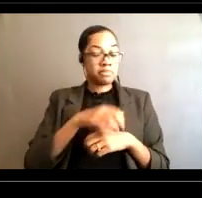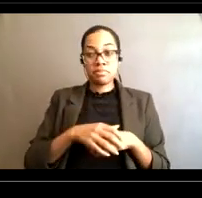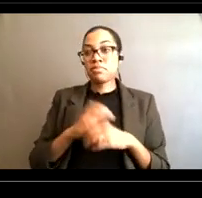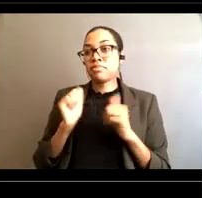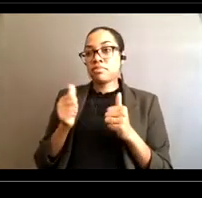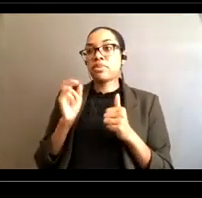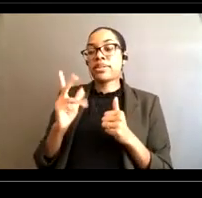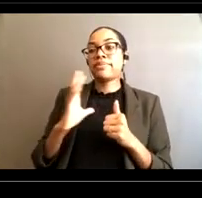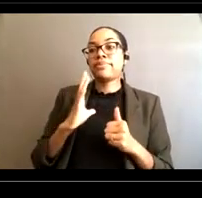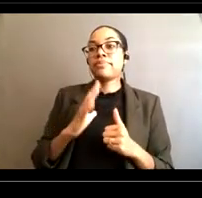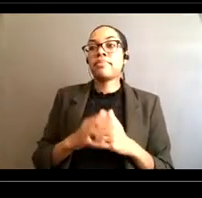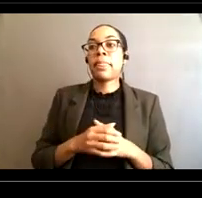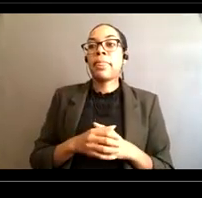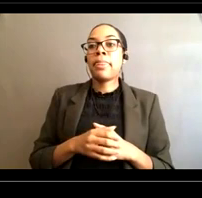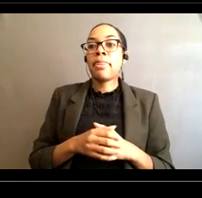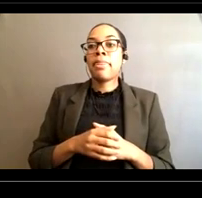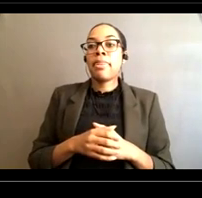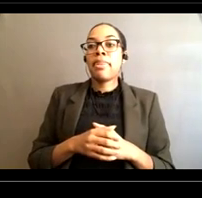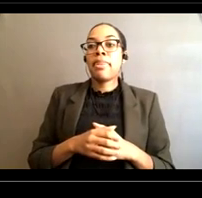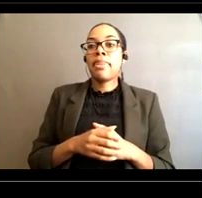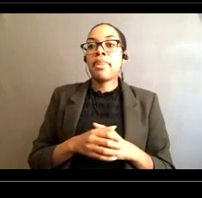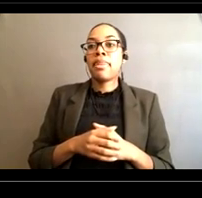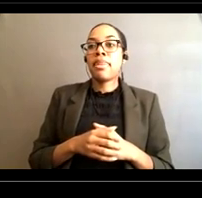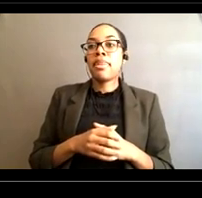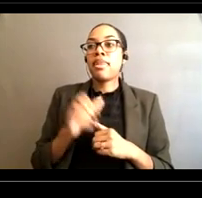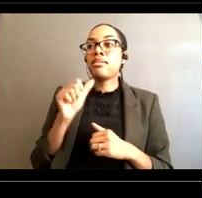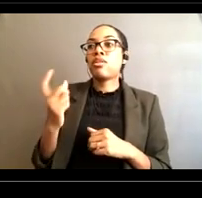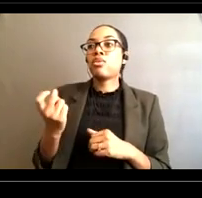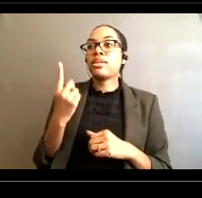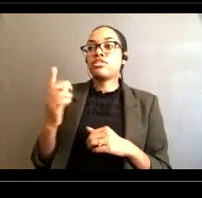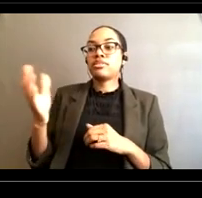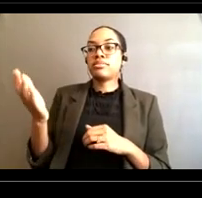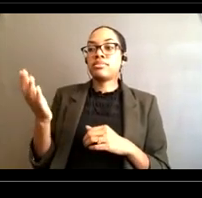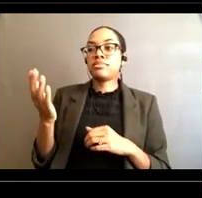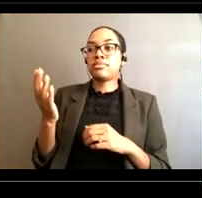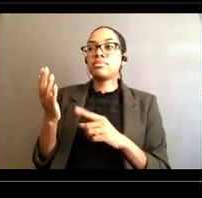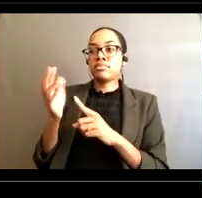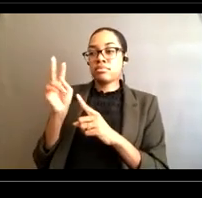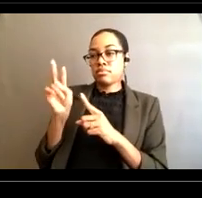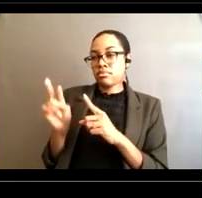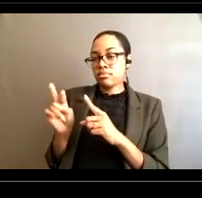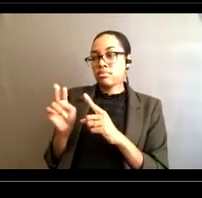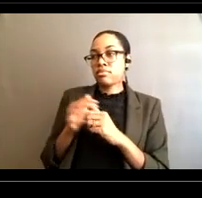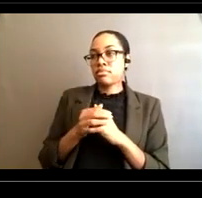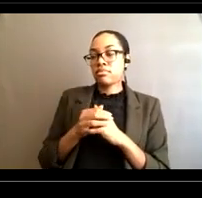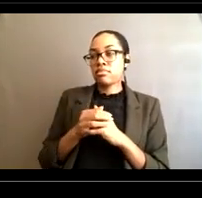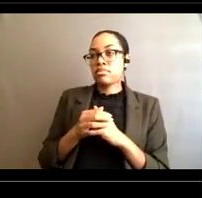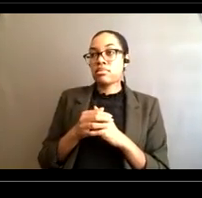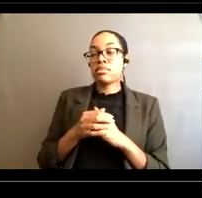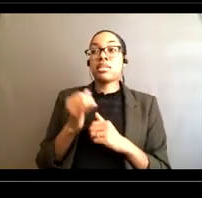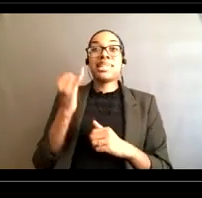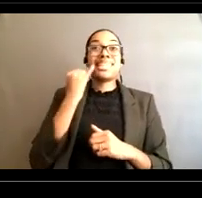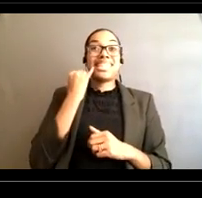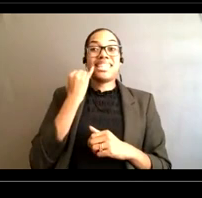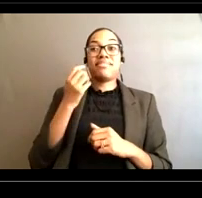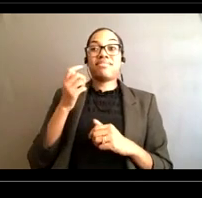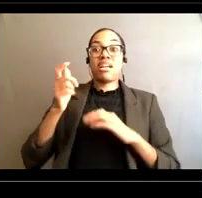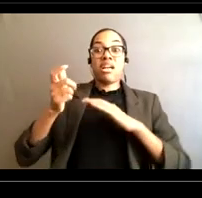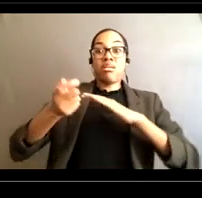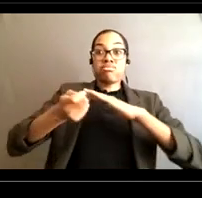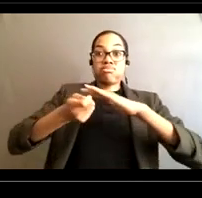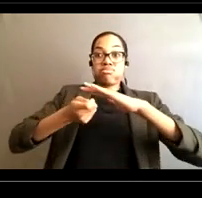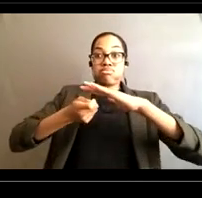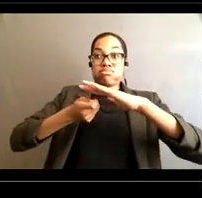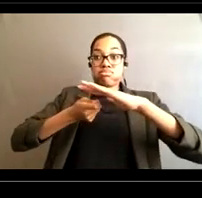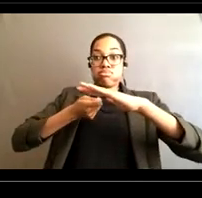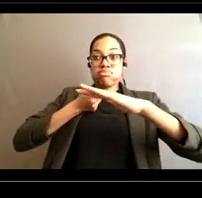Okay Um, so someone asked this is a very specific question. What do you recommend if you're caught in a rip current, but there is also